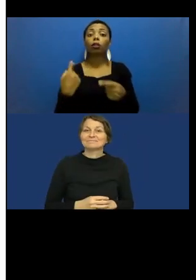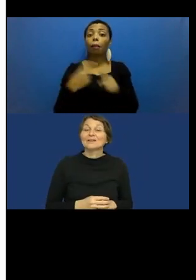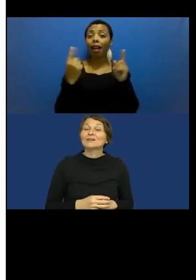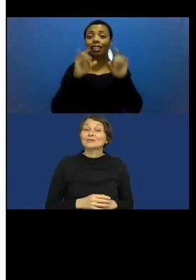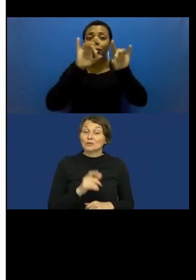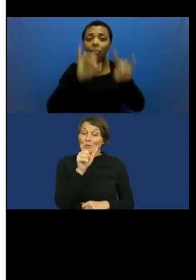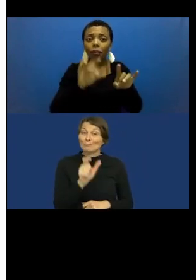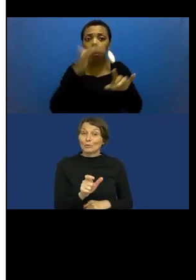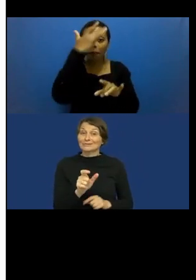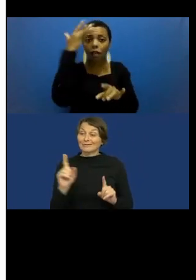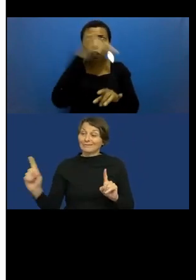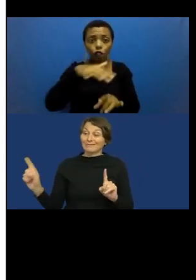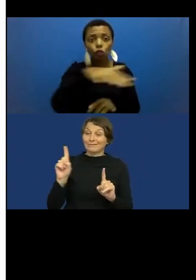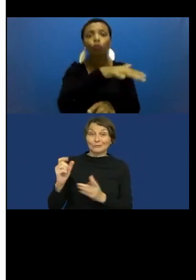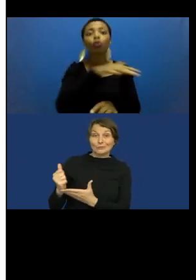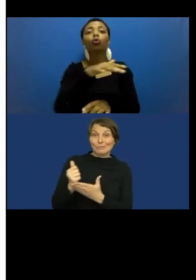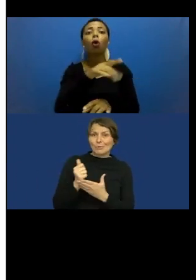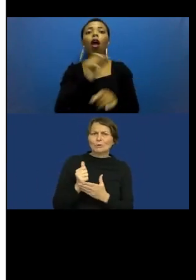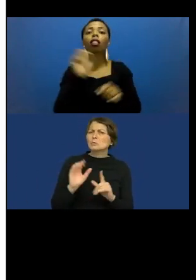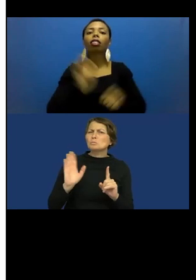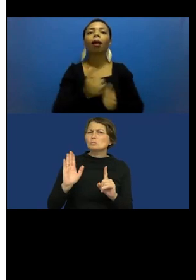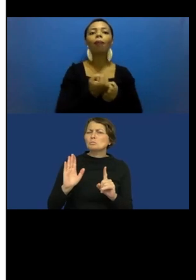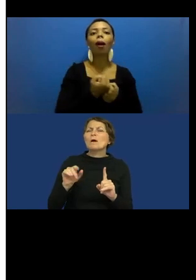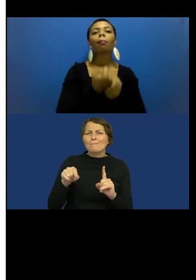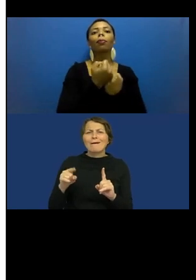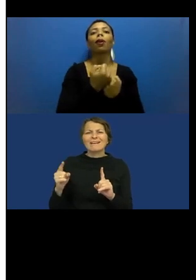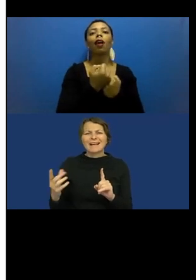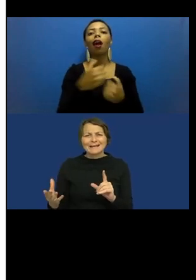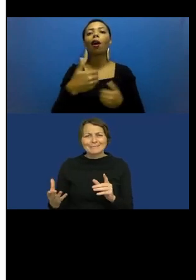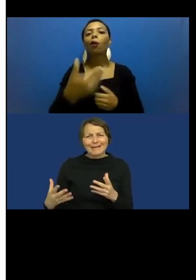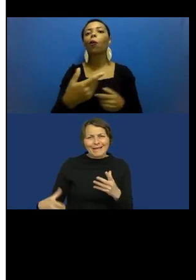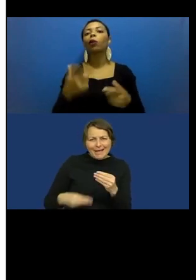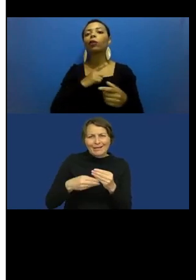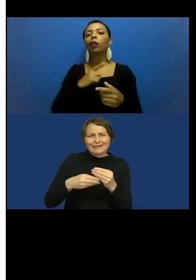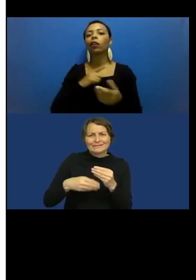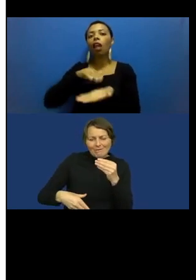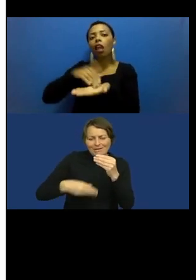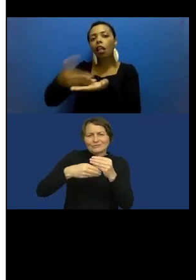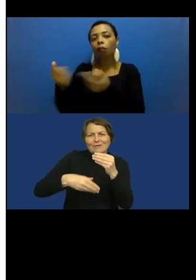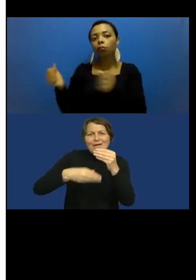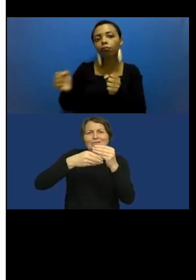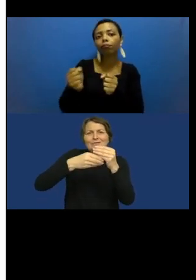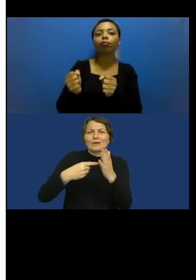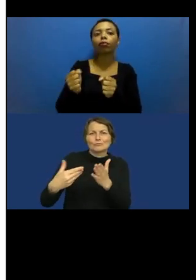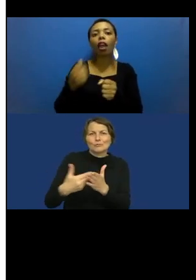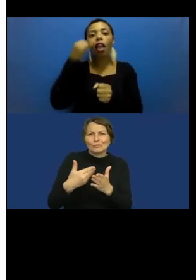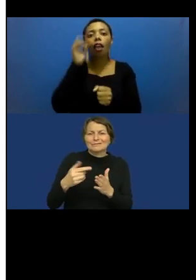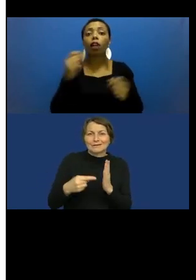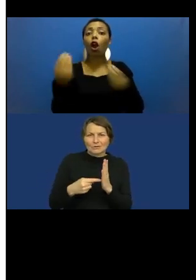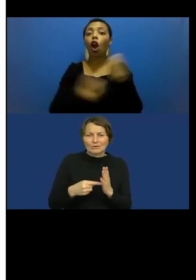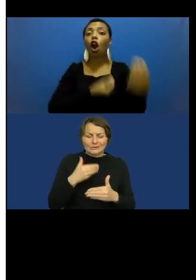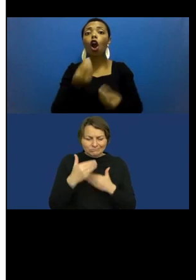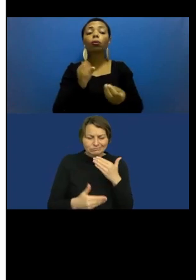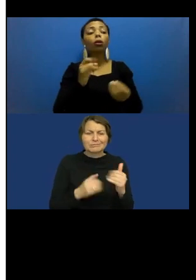support, but was used alongside interpreter guides and users had ways of controlling how they received assistance